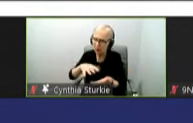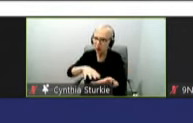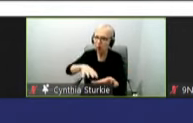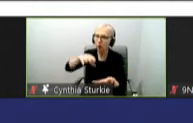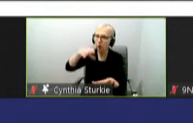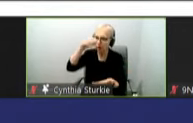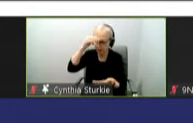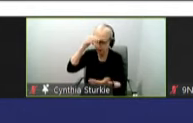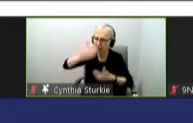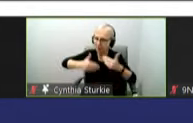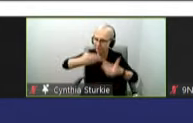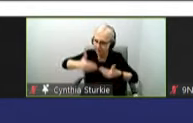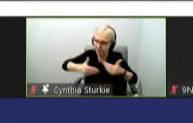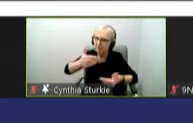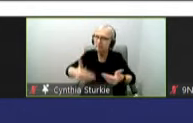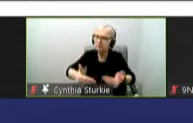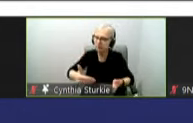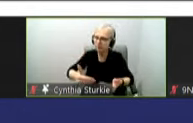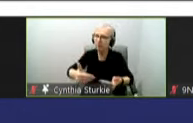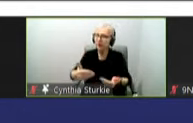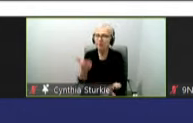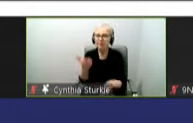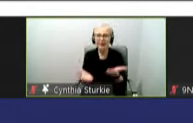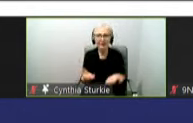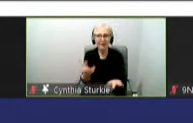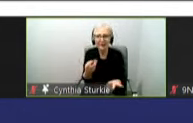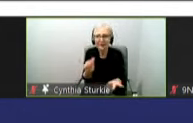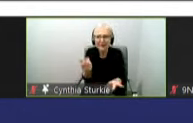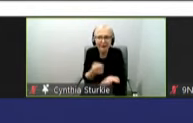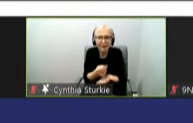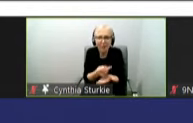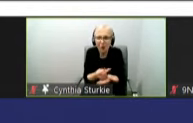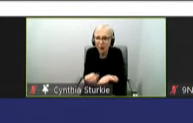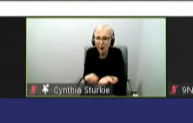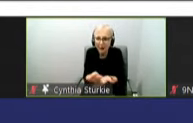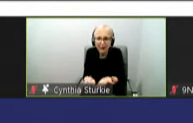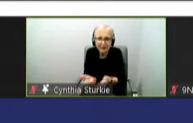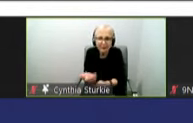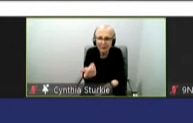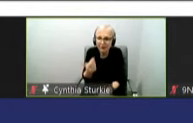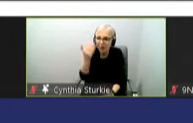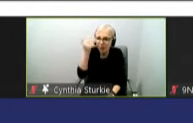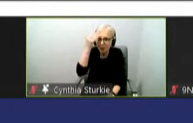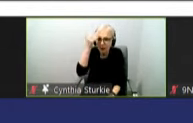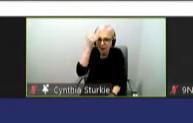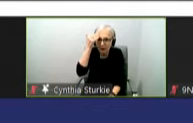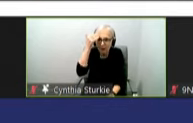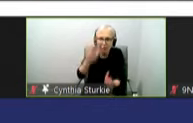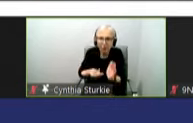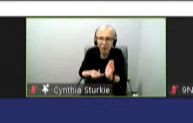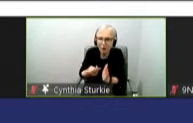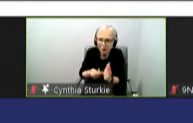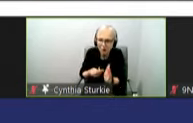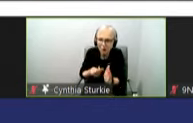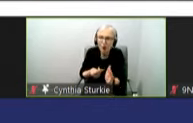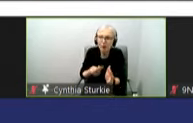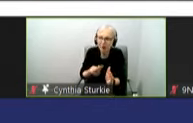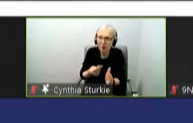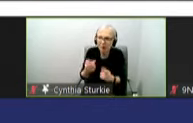time goes on. It could potentially be several weeks until we really have a good clinical picture, an epidemiologic picture of this variant.